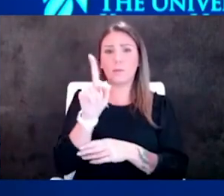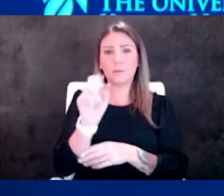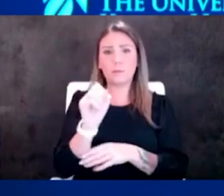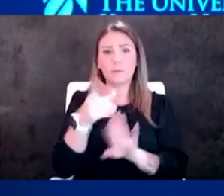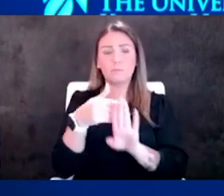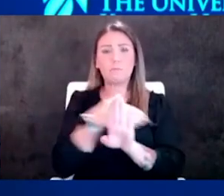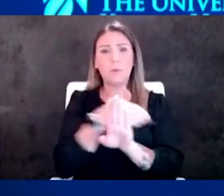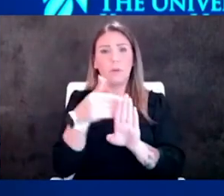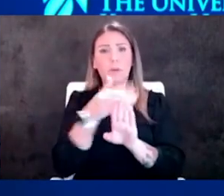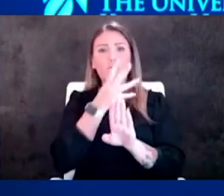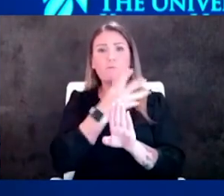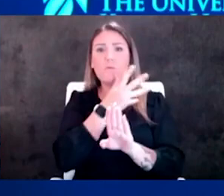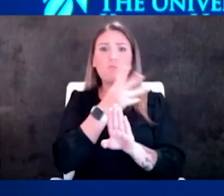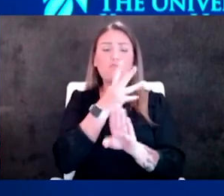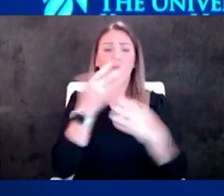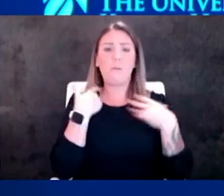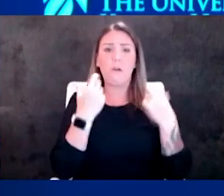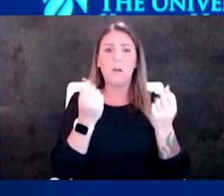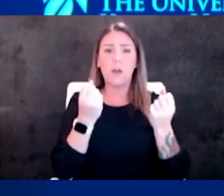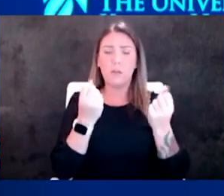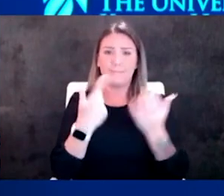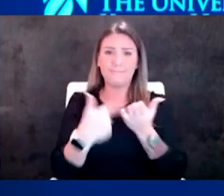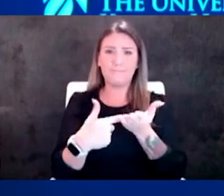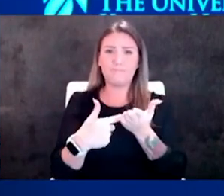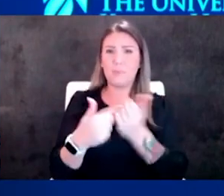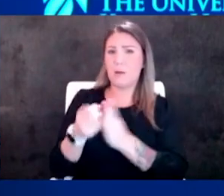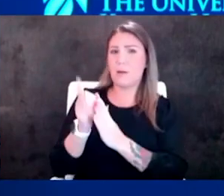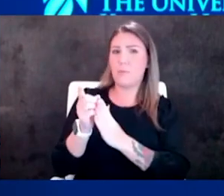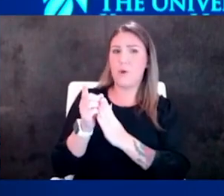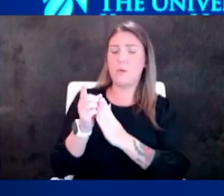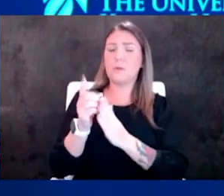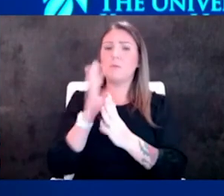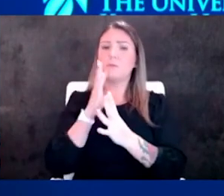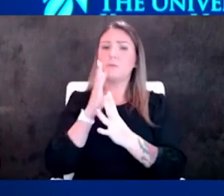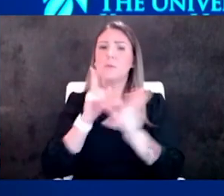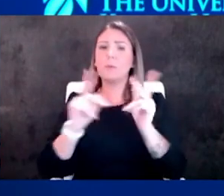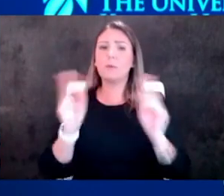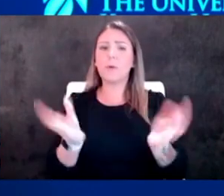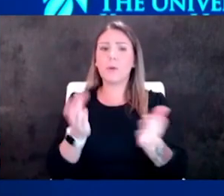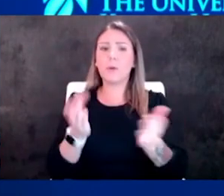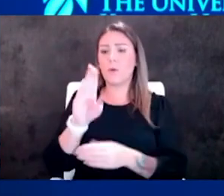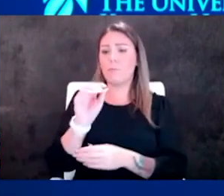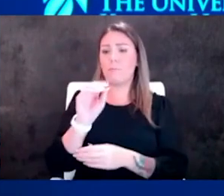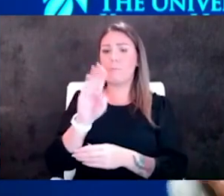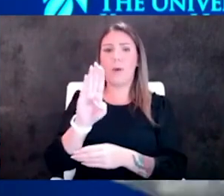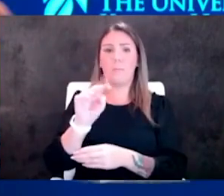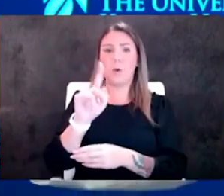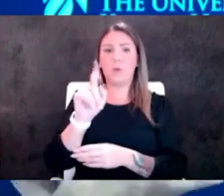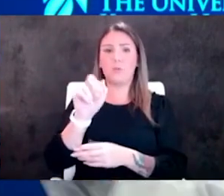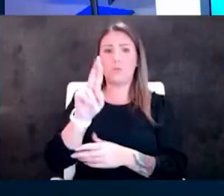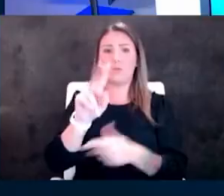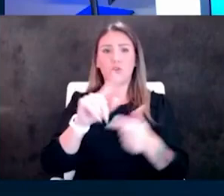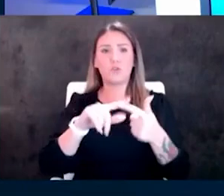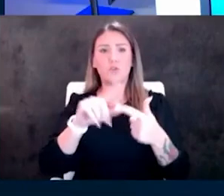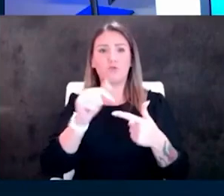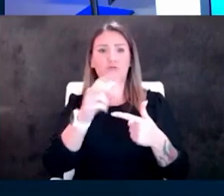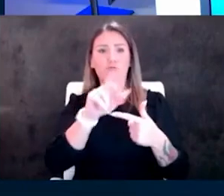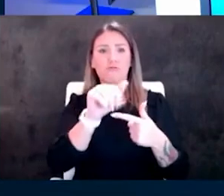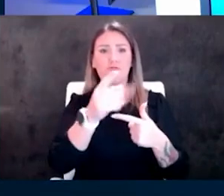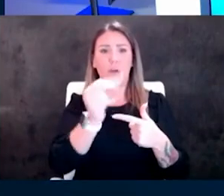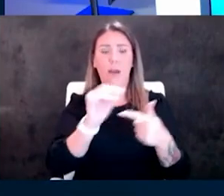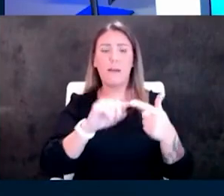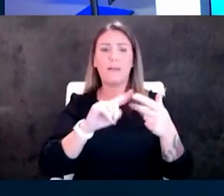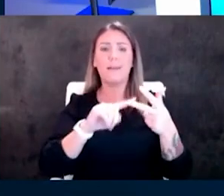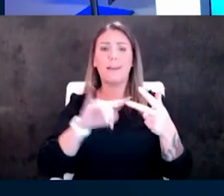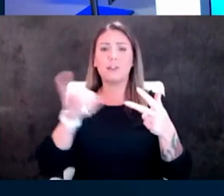I want to spend a moment talking with some of the good folks here today Dr. Bob Mosher Dr. Craig Kincannon and Jody Schmidt first of all